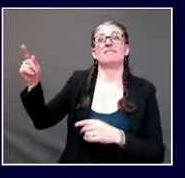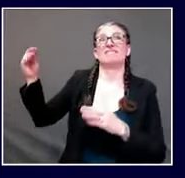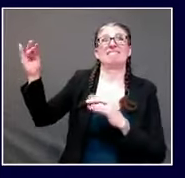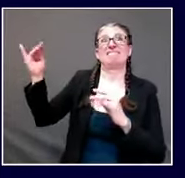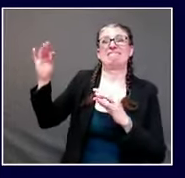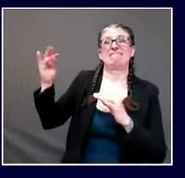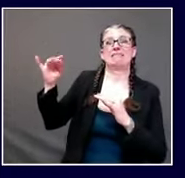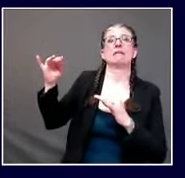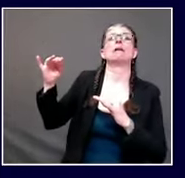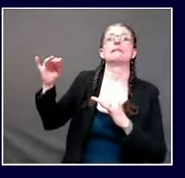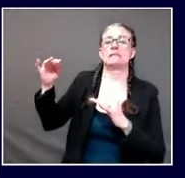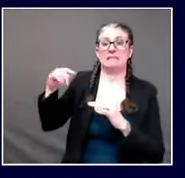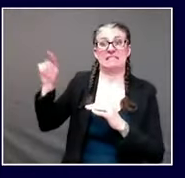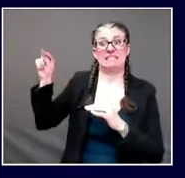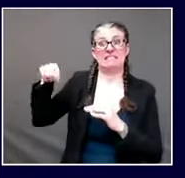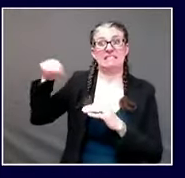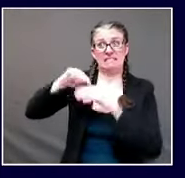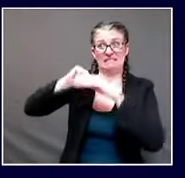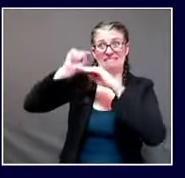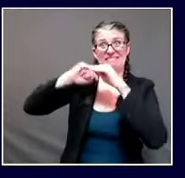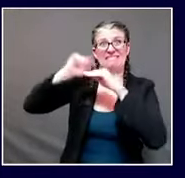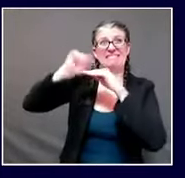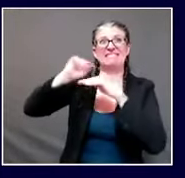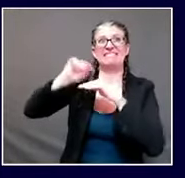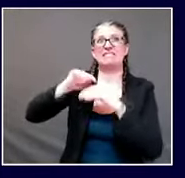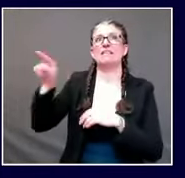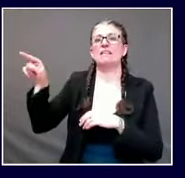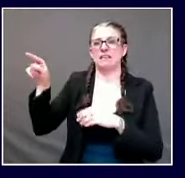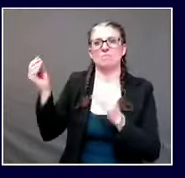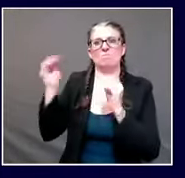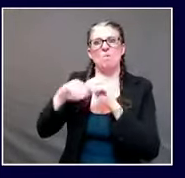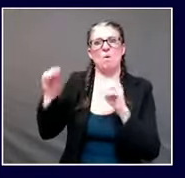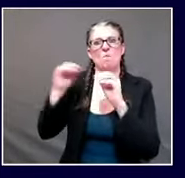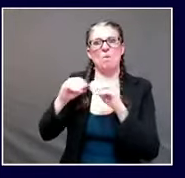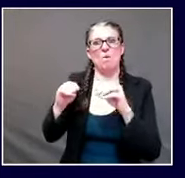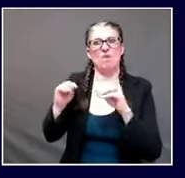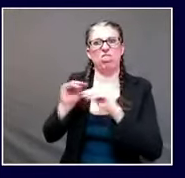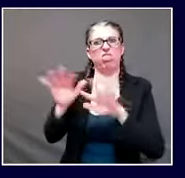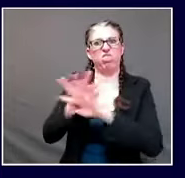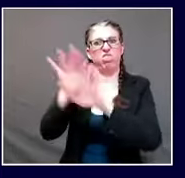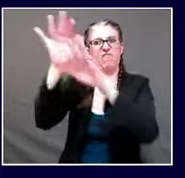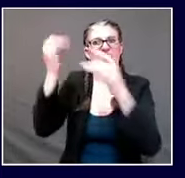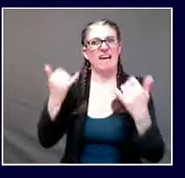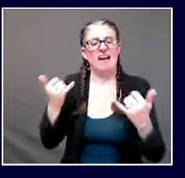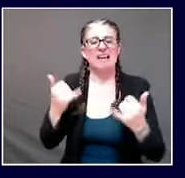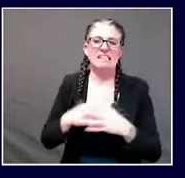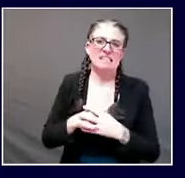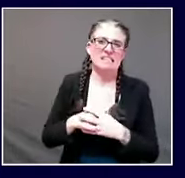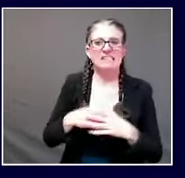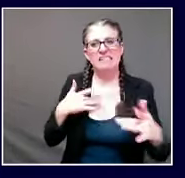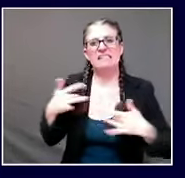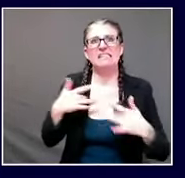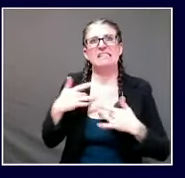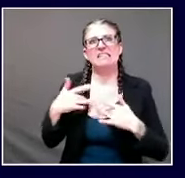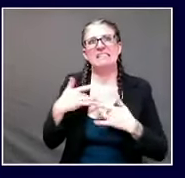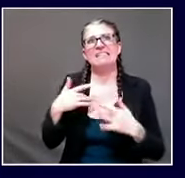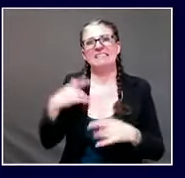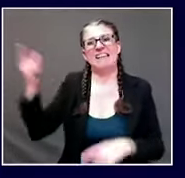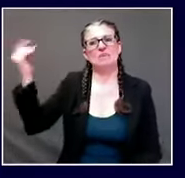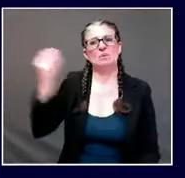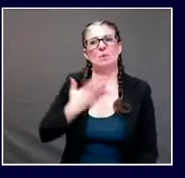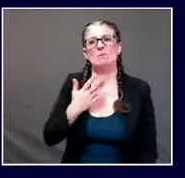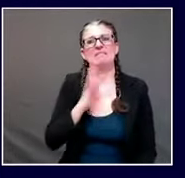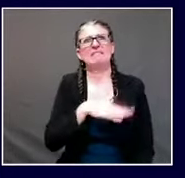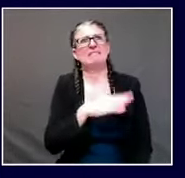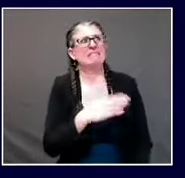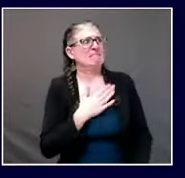although they have done uh quite well as has maine they too are starting to see this increase in number of cases so